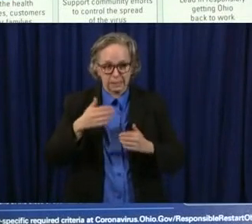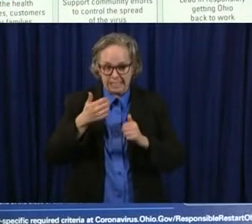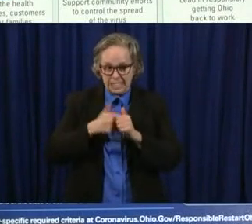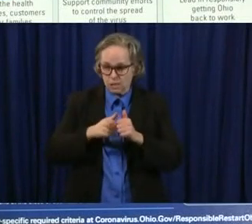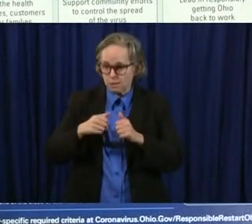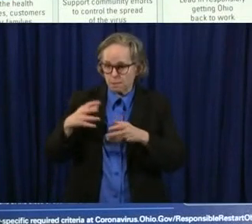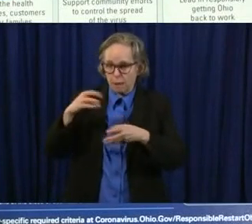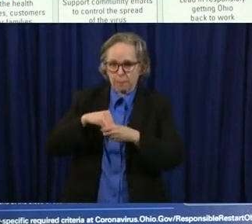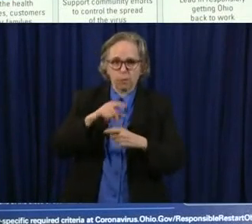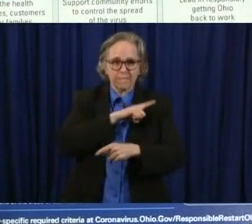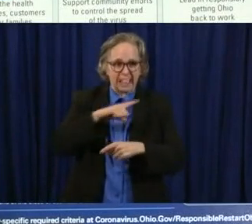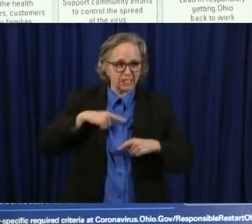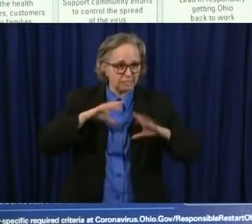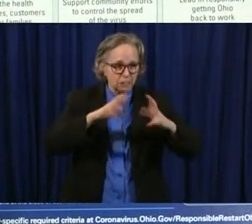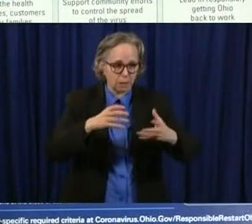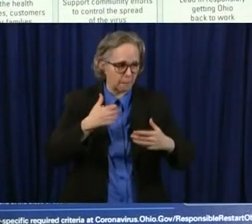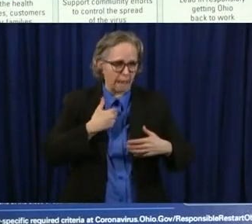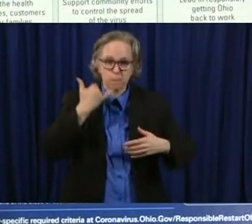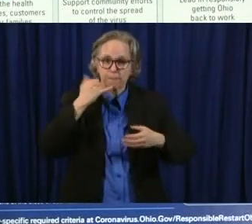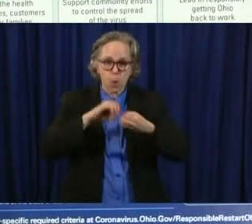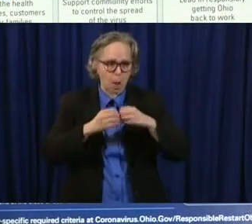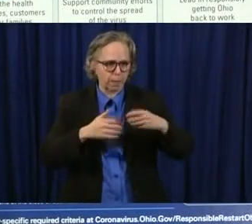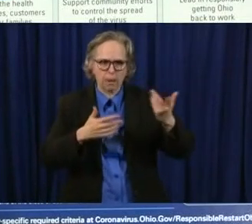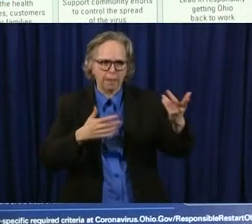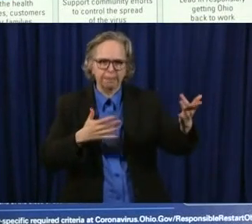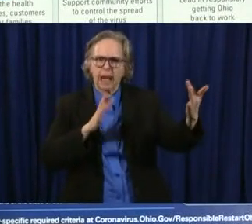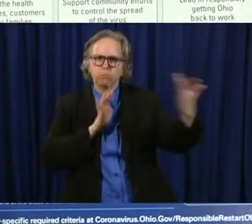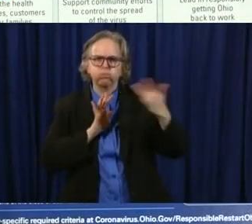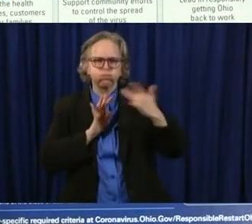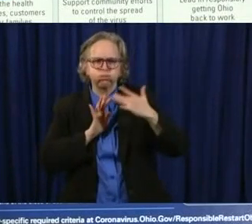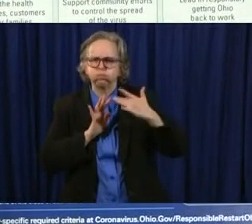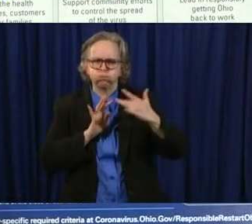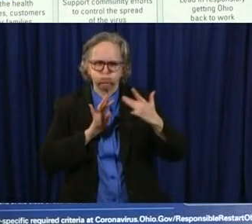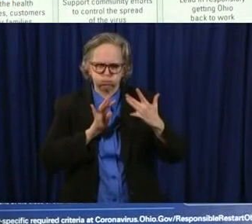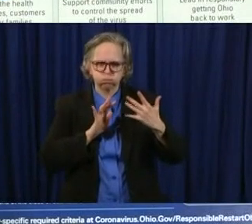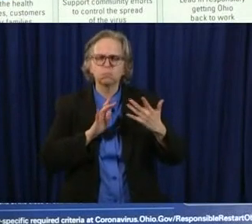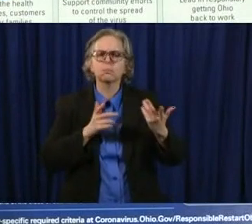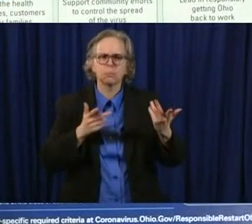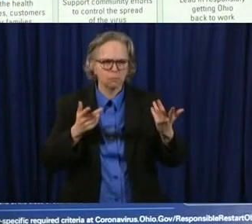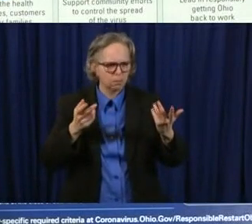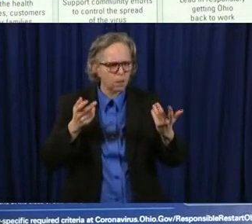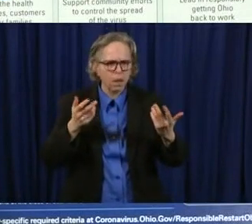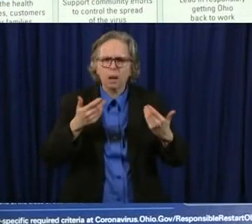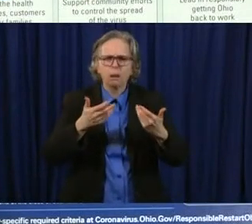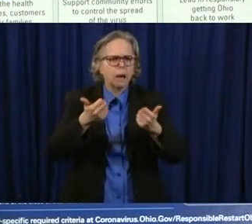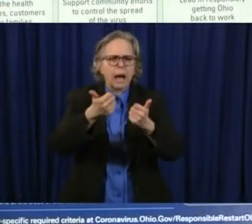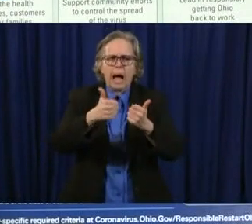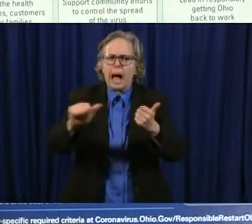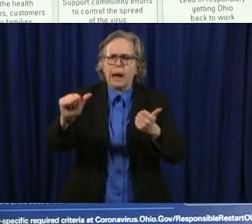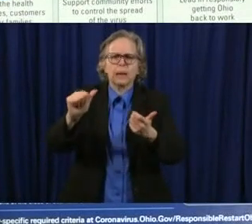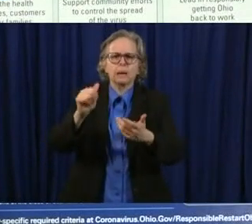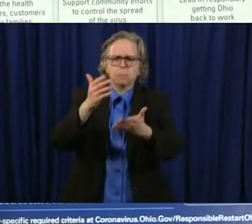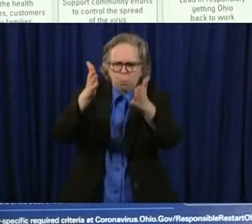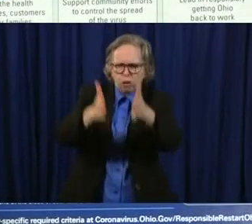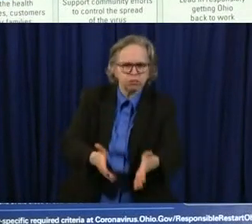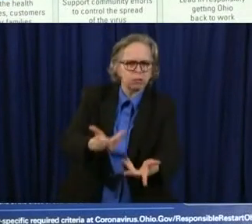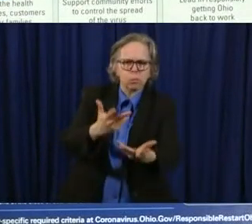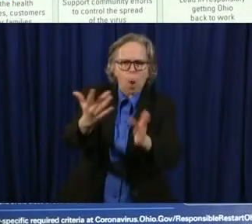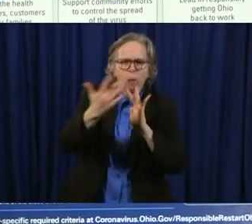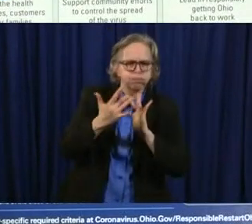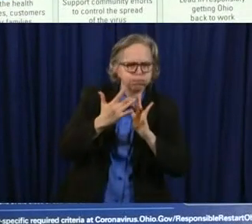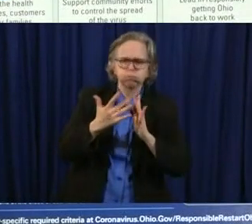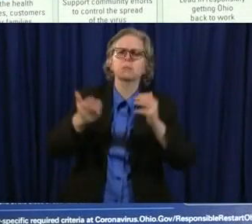so i've heard from a lot of them uh but i've also heard from just average citizens um and so